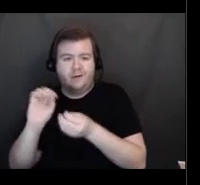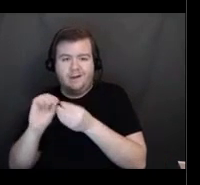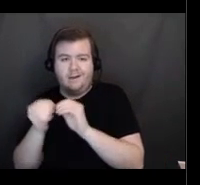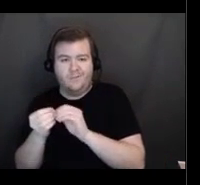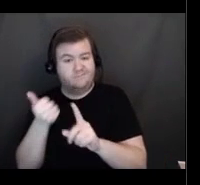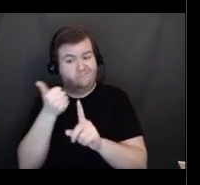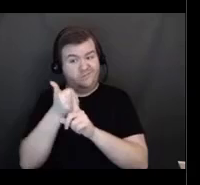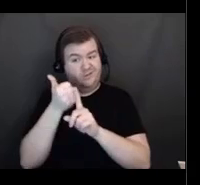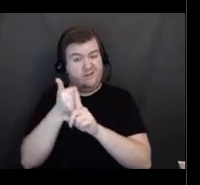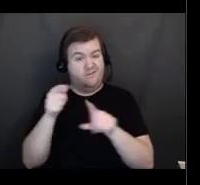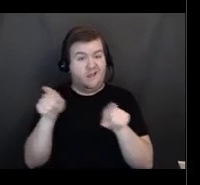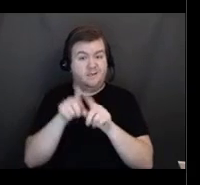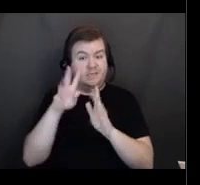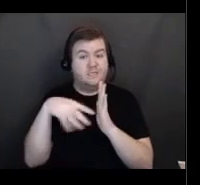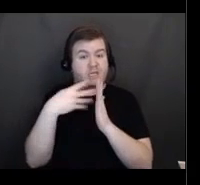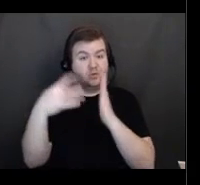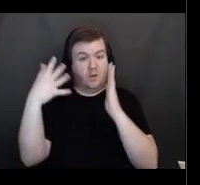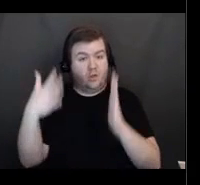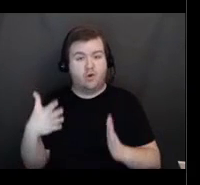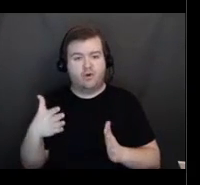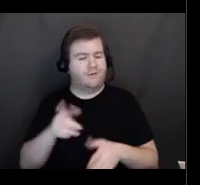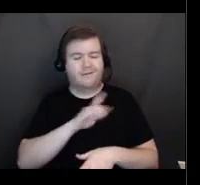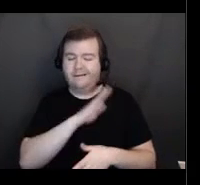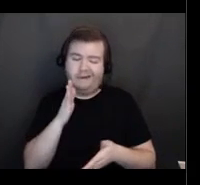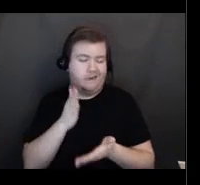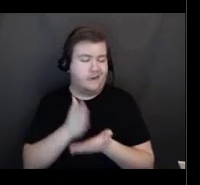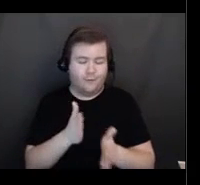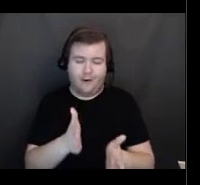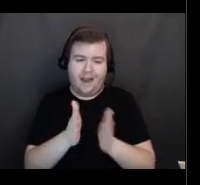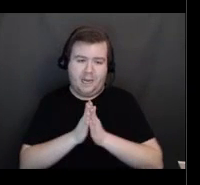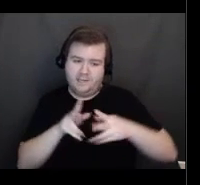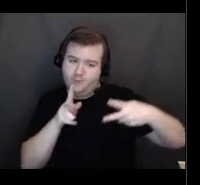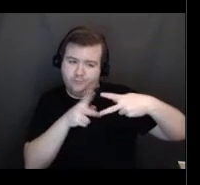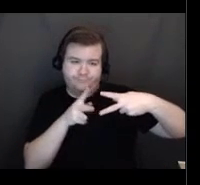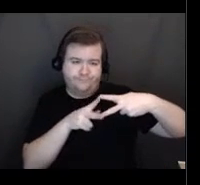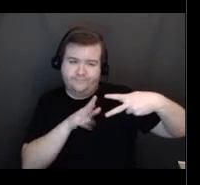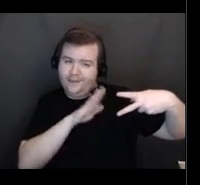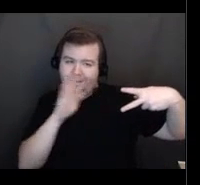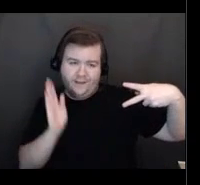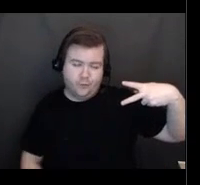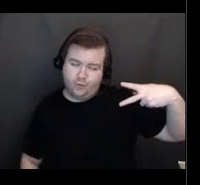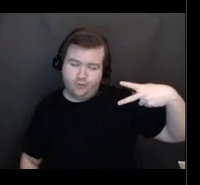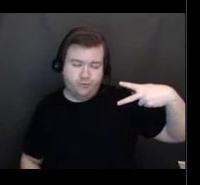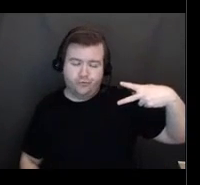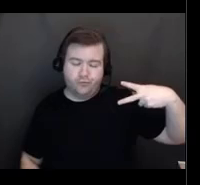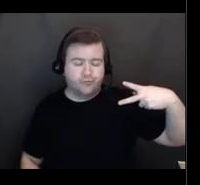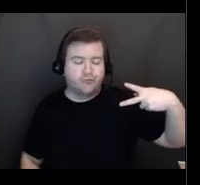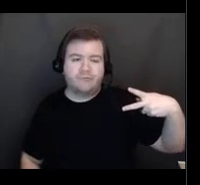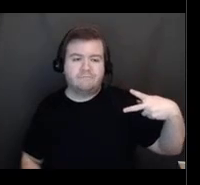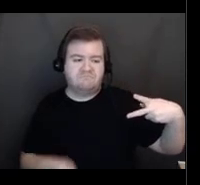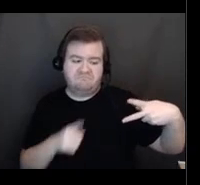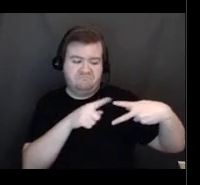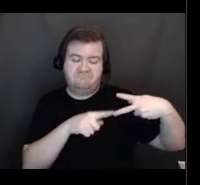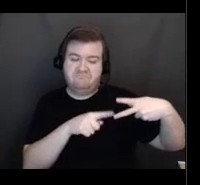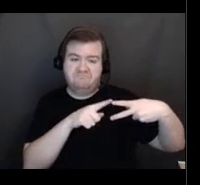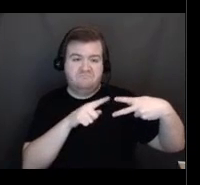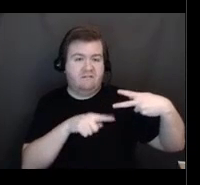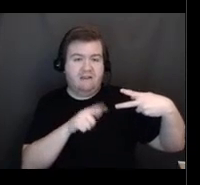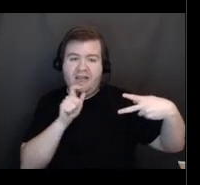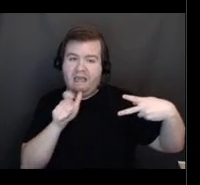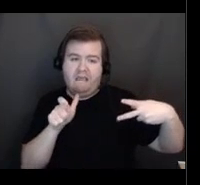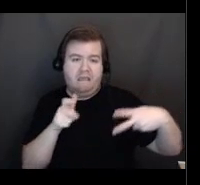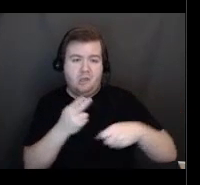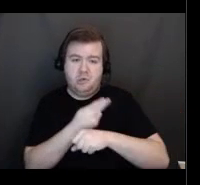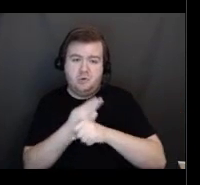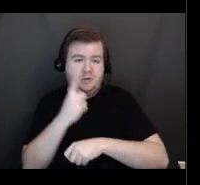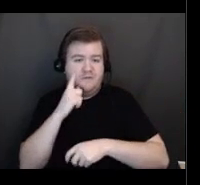for a social security number or personal financial information. They have, they are not being used in the